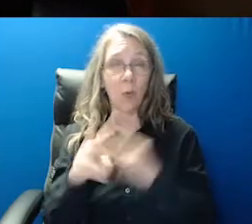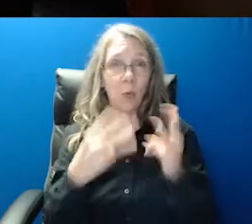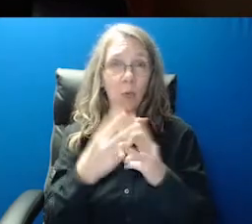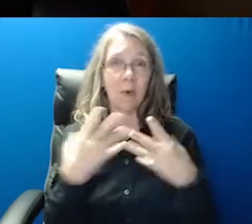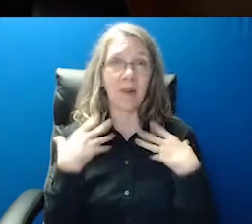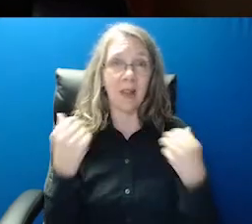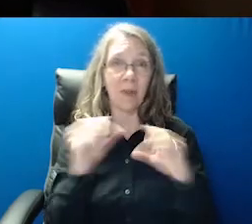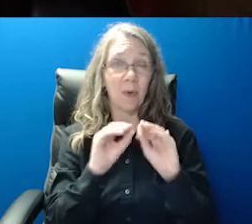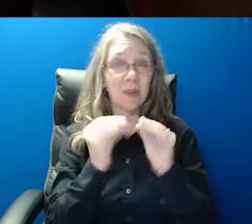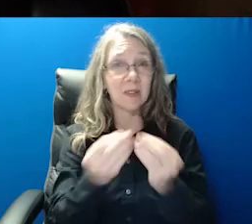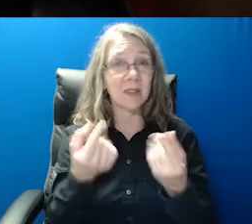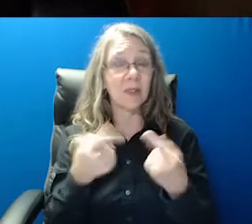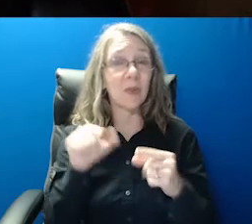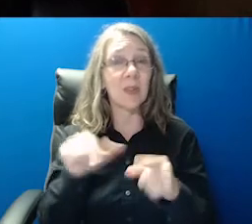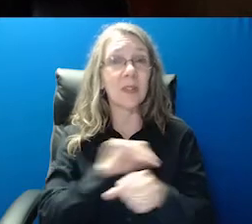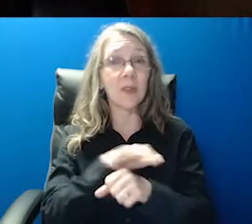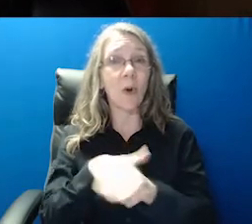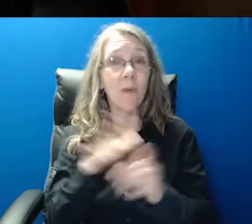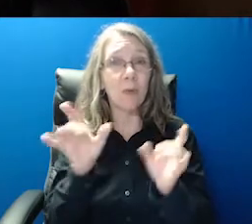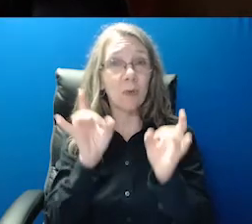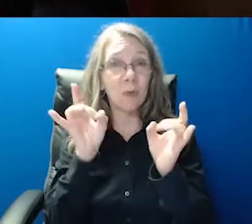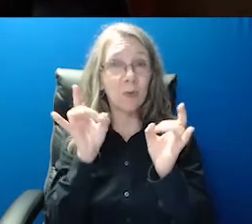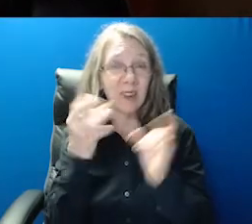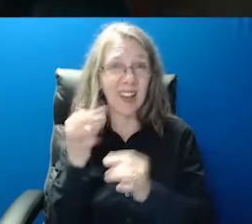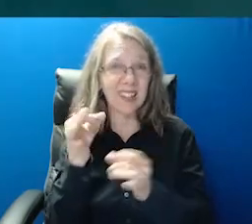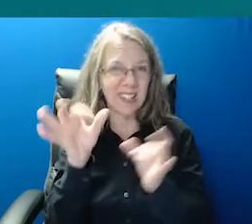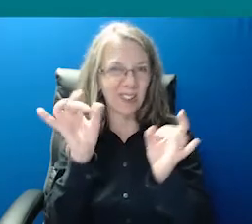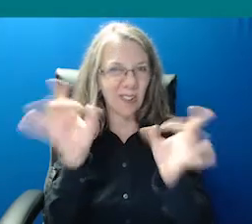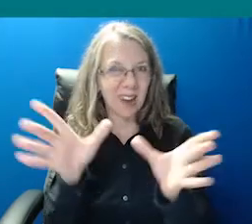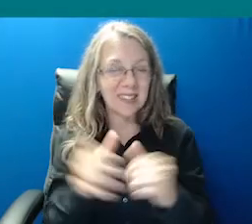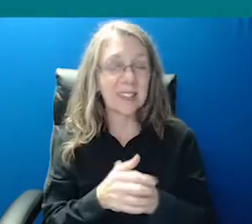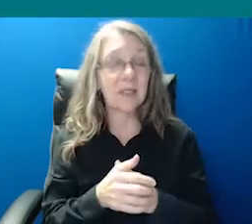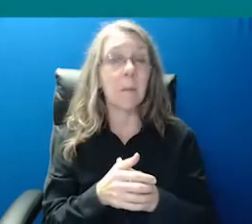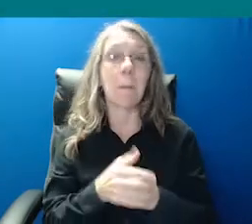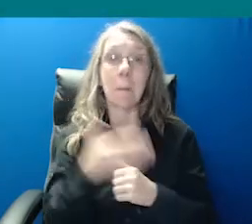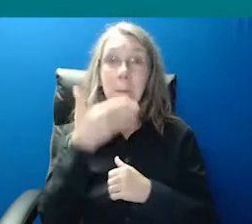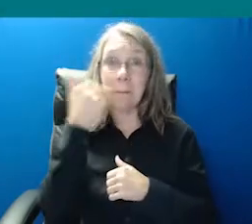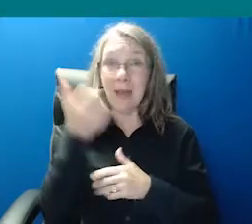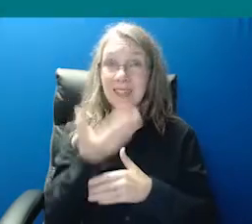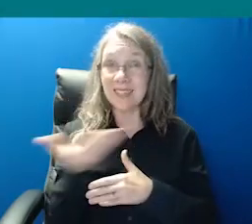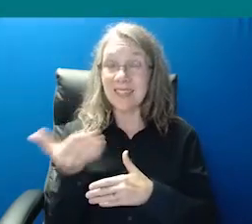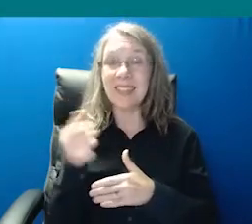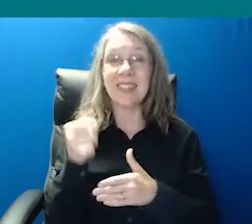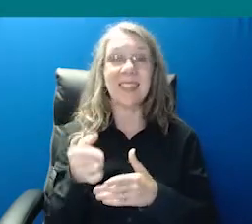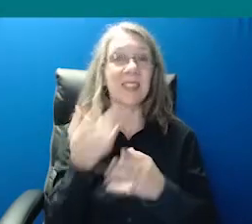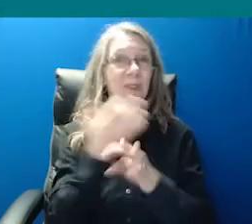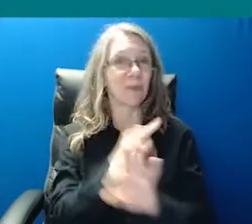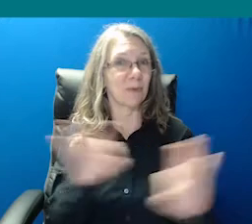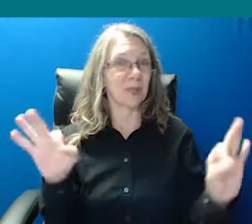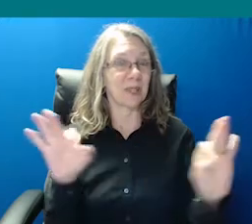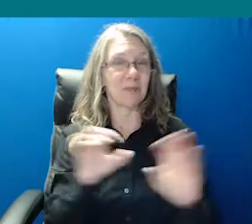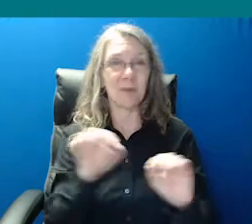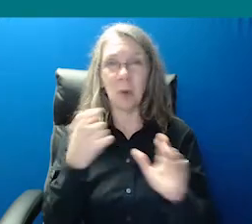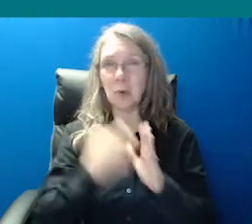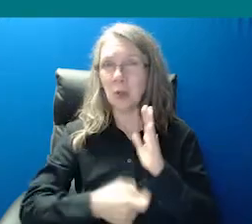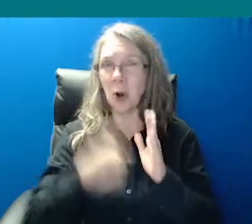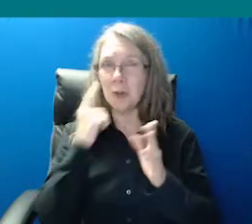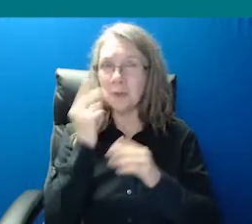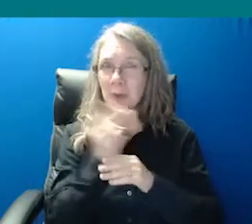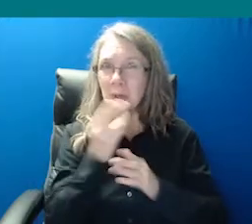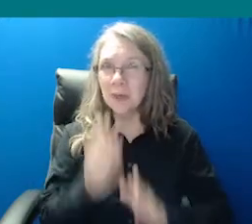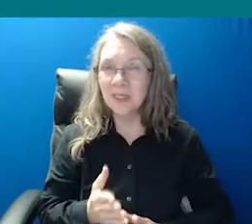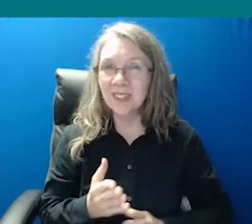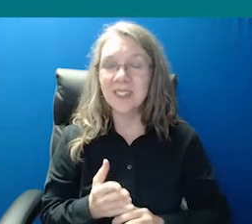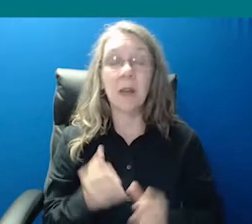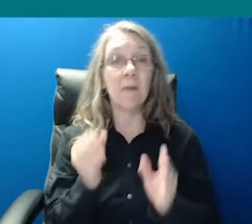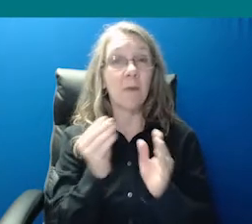COVID-19 crisis. The best part? This is offered at no cost for users. For more